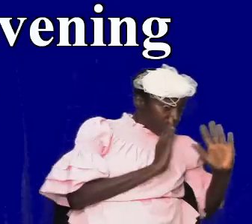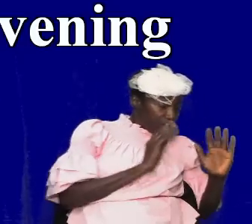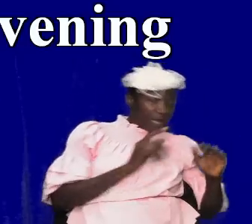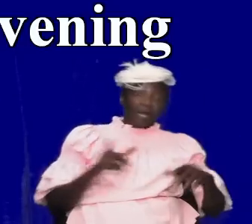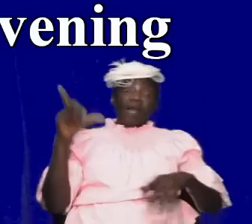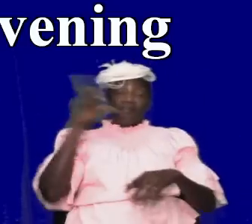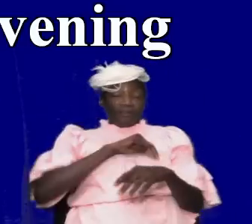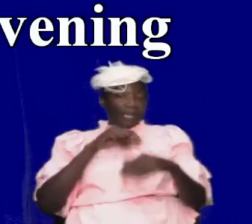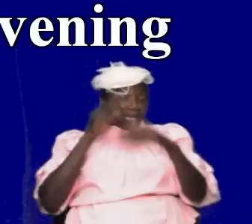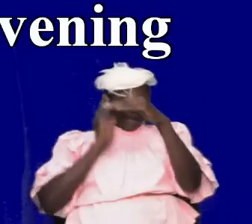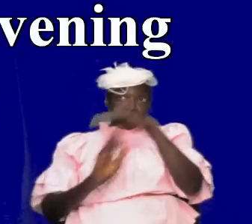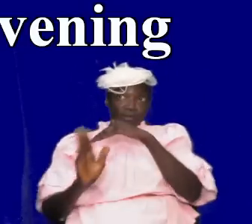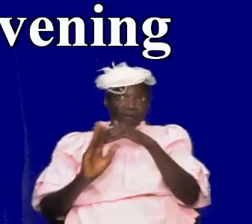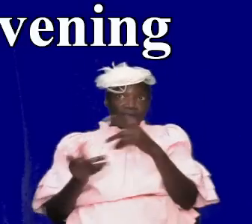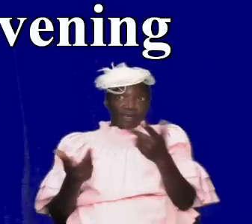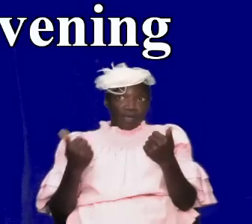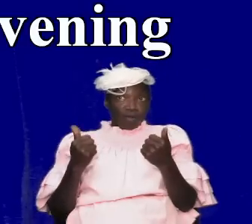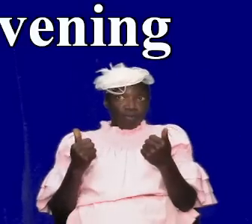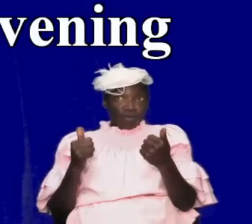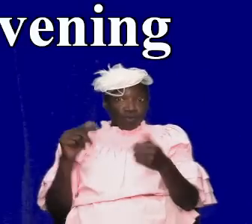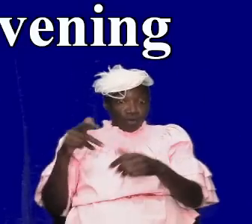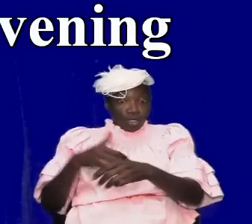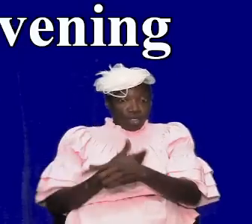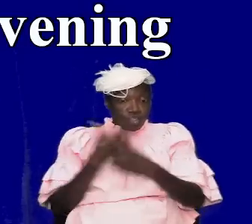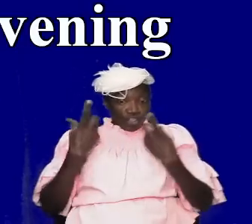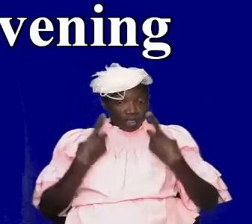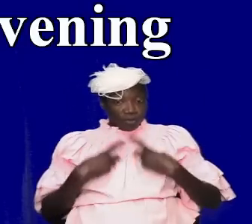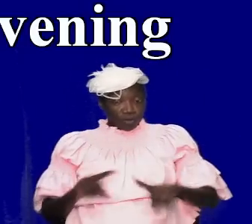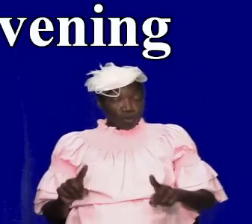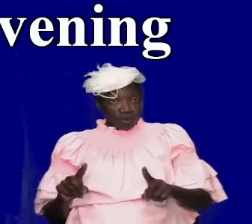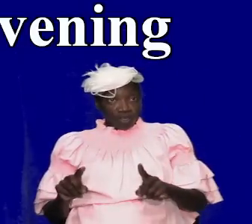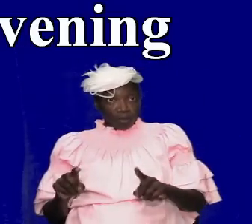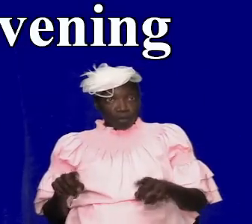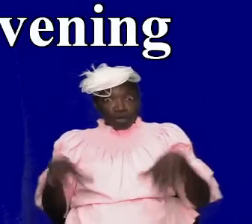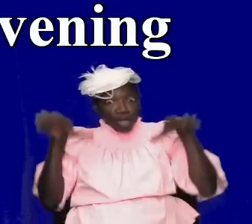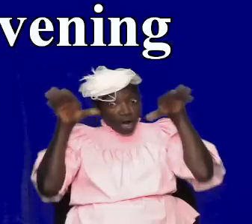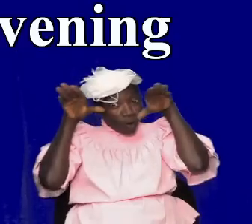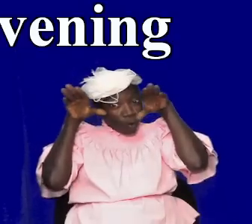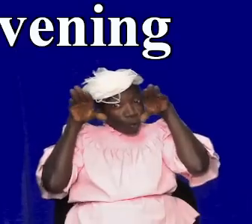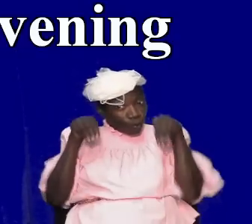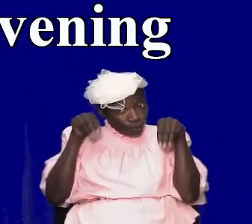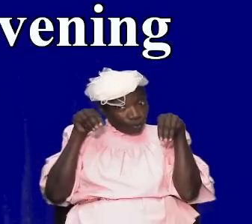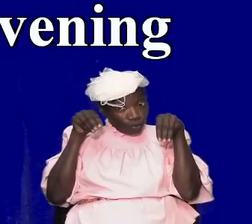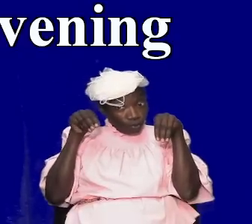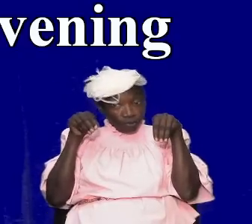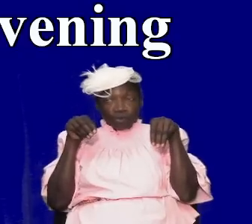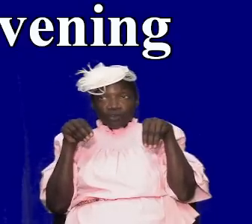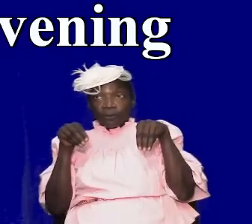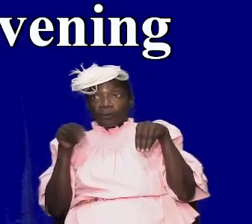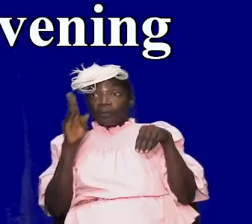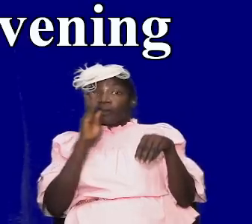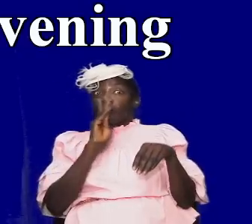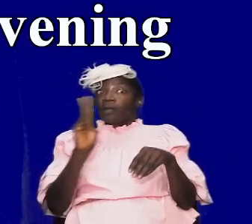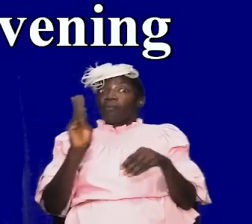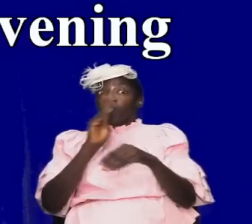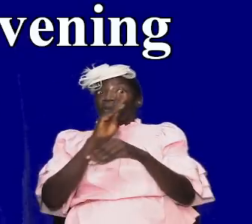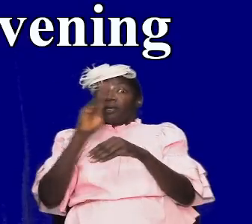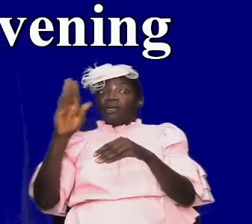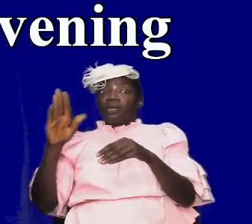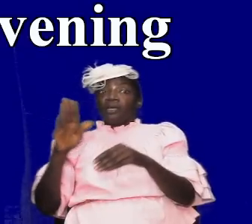wolves brethren beloved be careful brethren beloved be careful